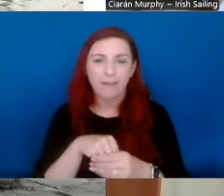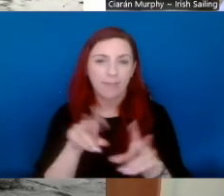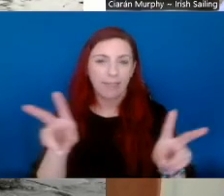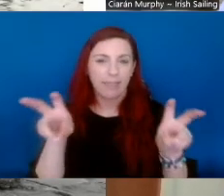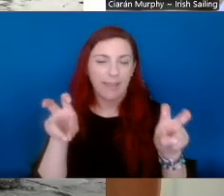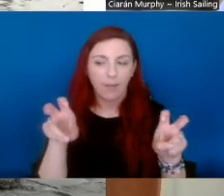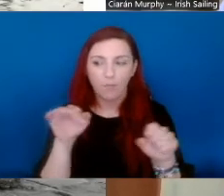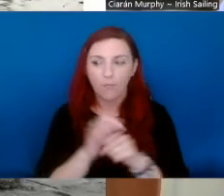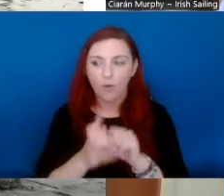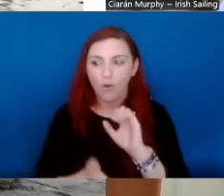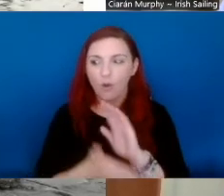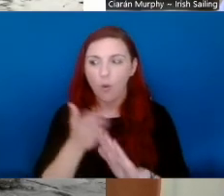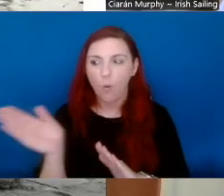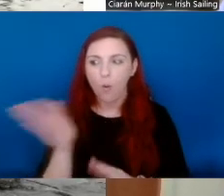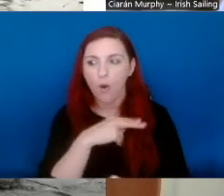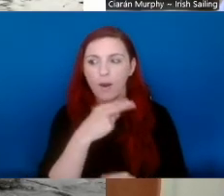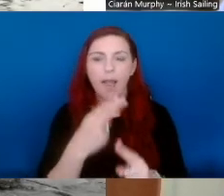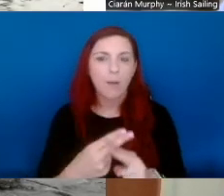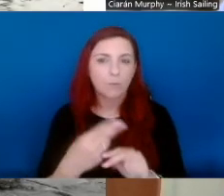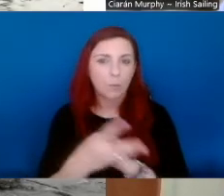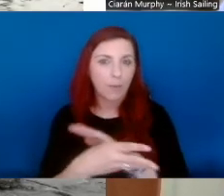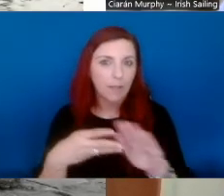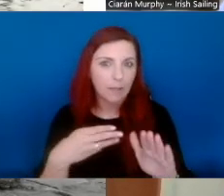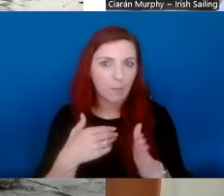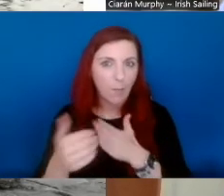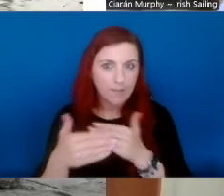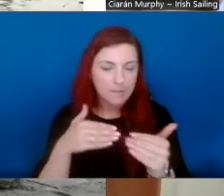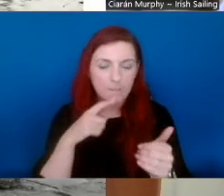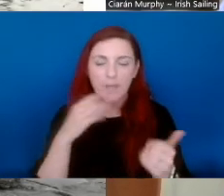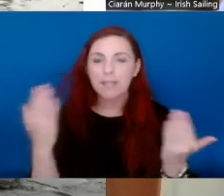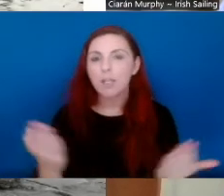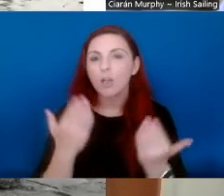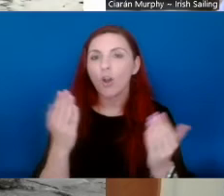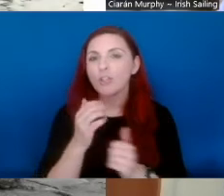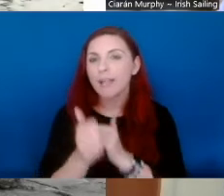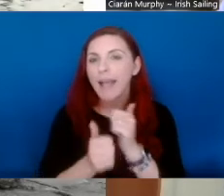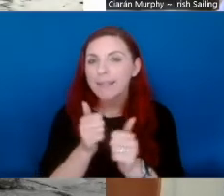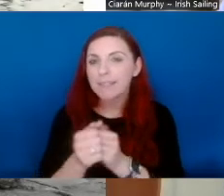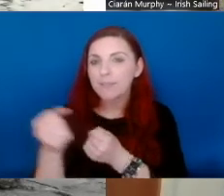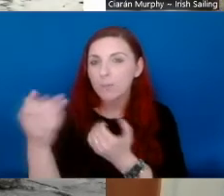in the West of Ireland. Thank you all very much. Thank you. Thank you.